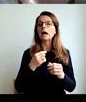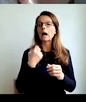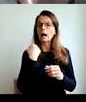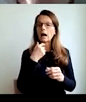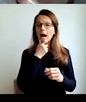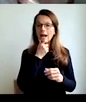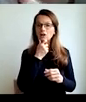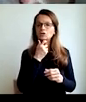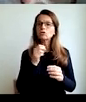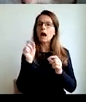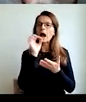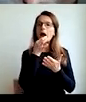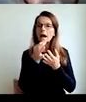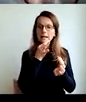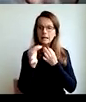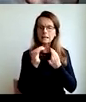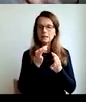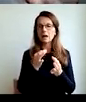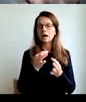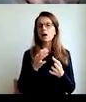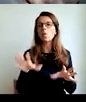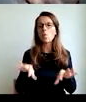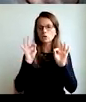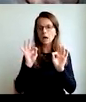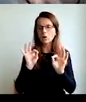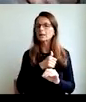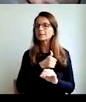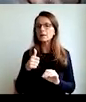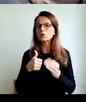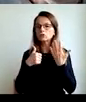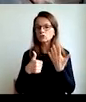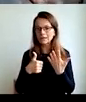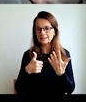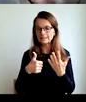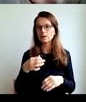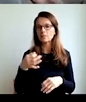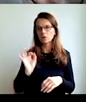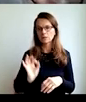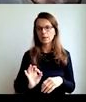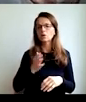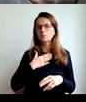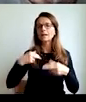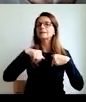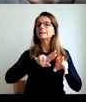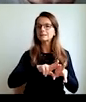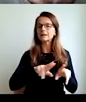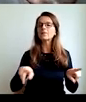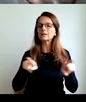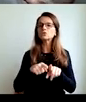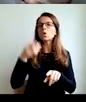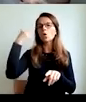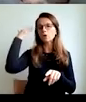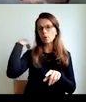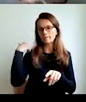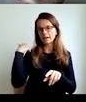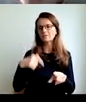survey only 6% of UK public want to return to pre-pandemic economy, same jobs, to same